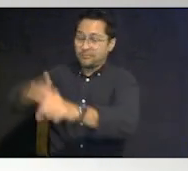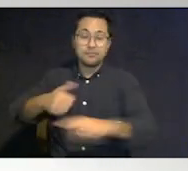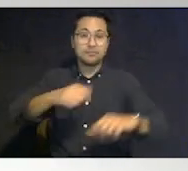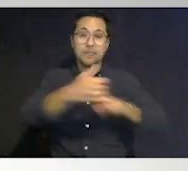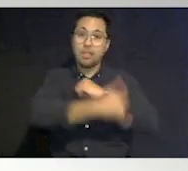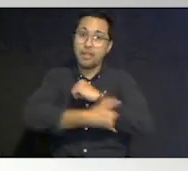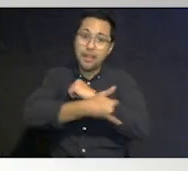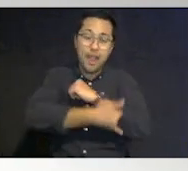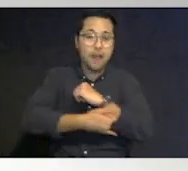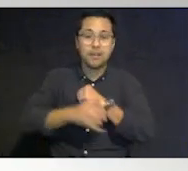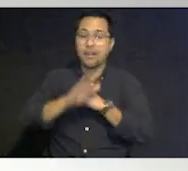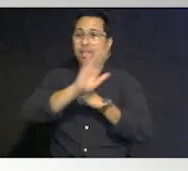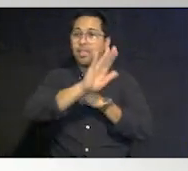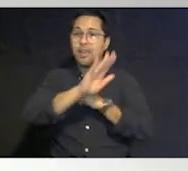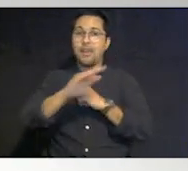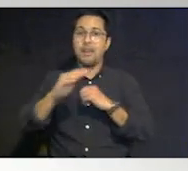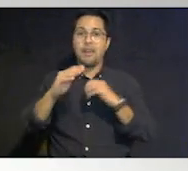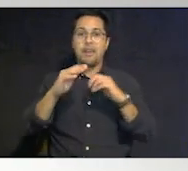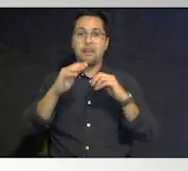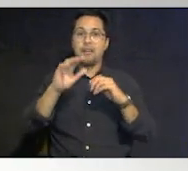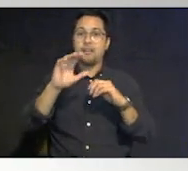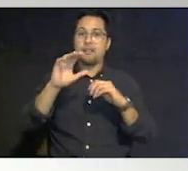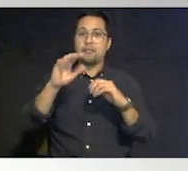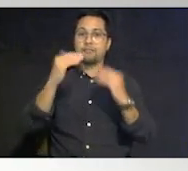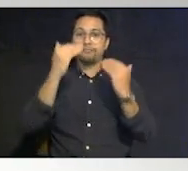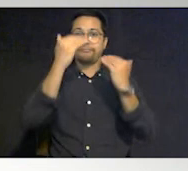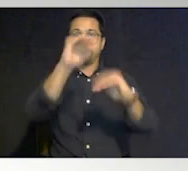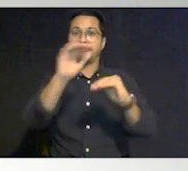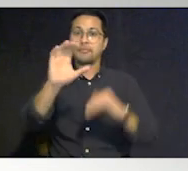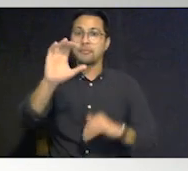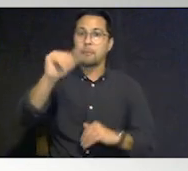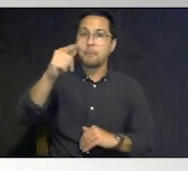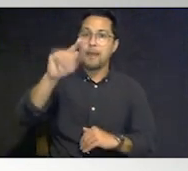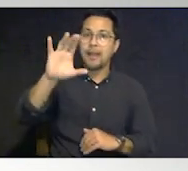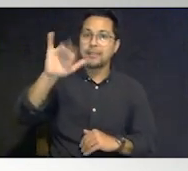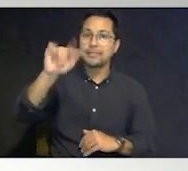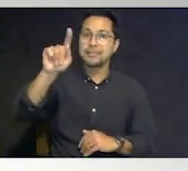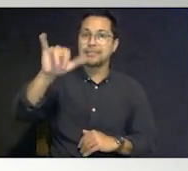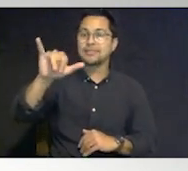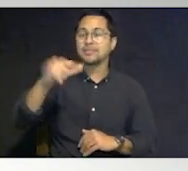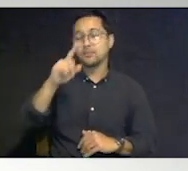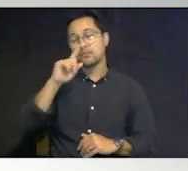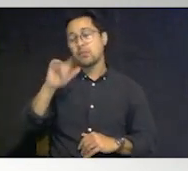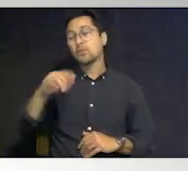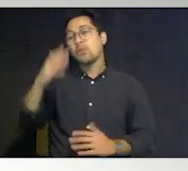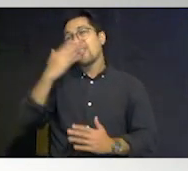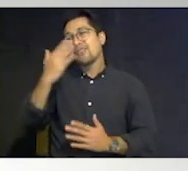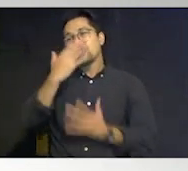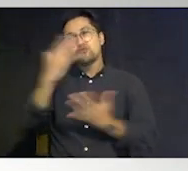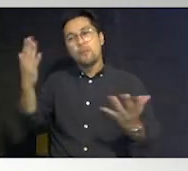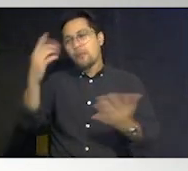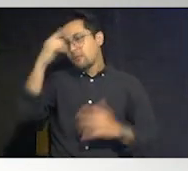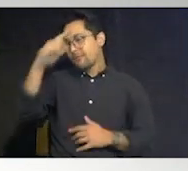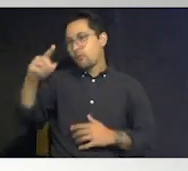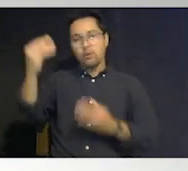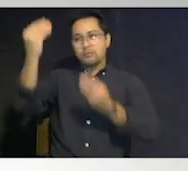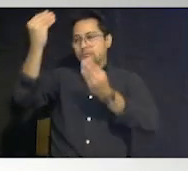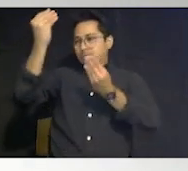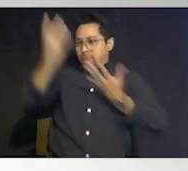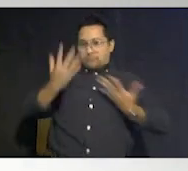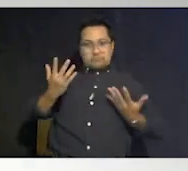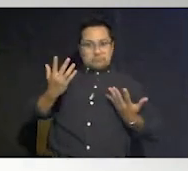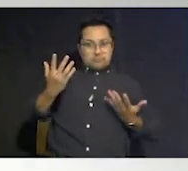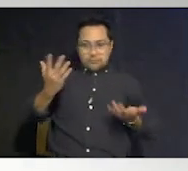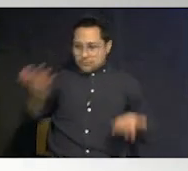capacity issue statewide so these are the kind of things we need to keep working on so thank you so much for for bringing that to